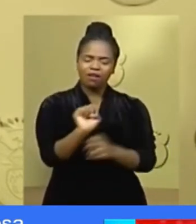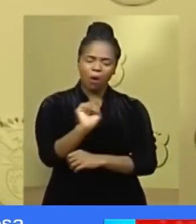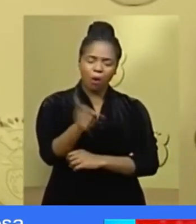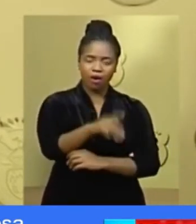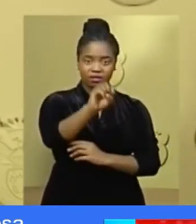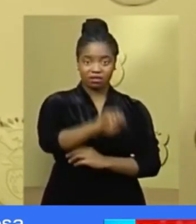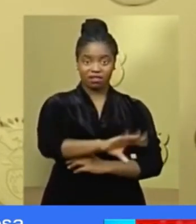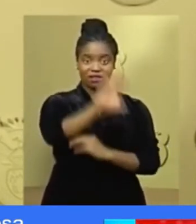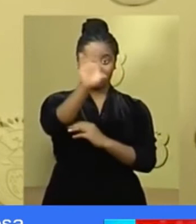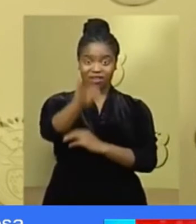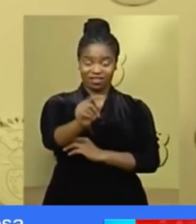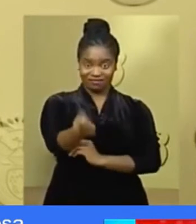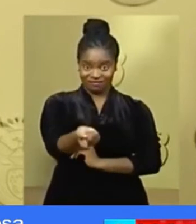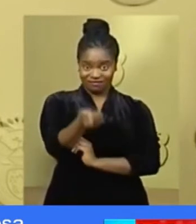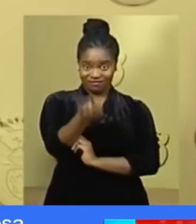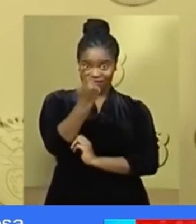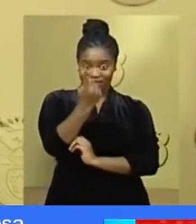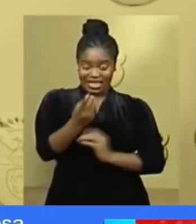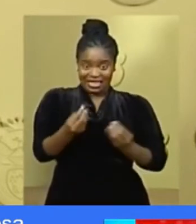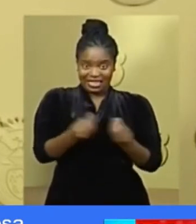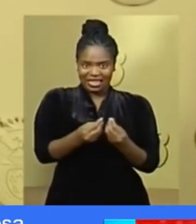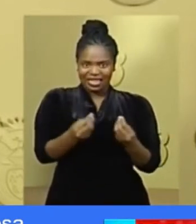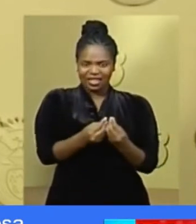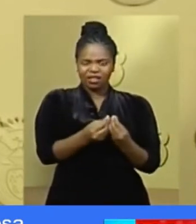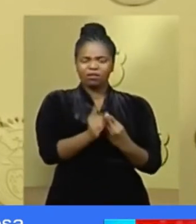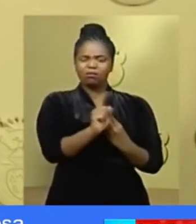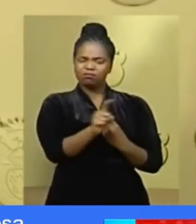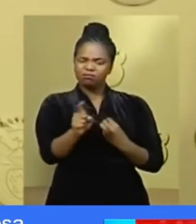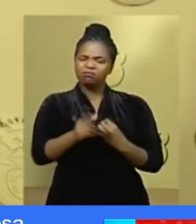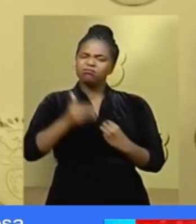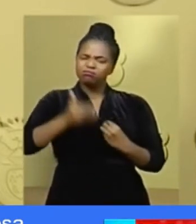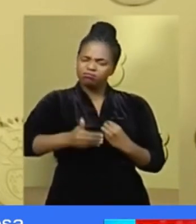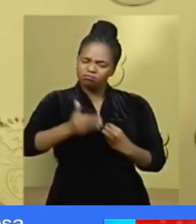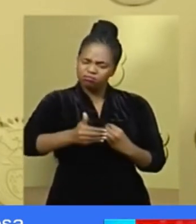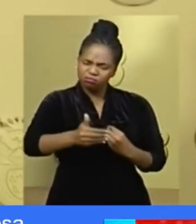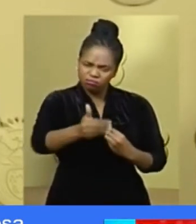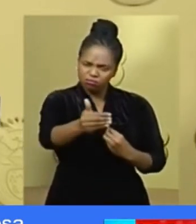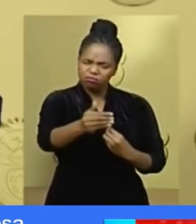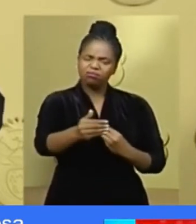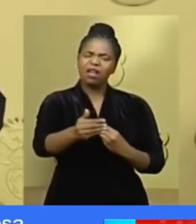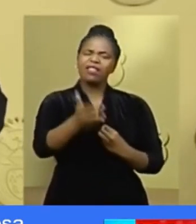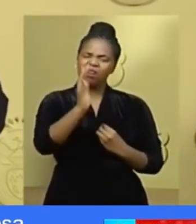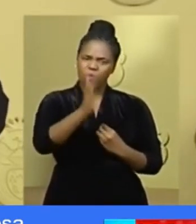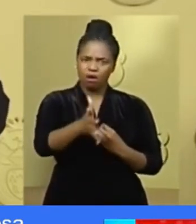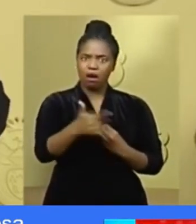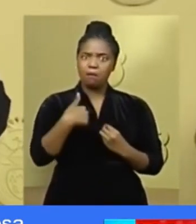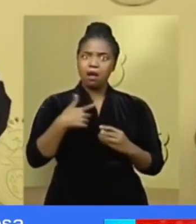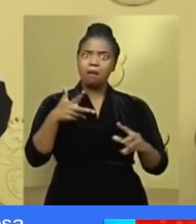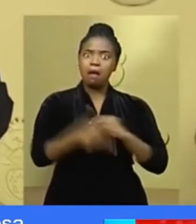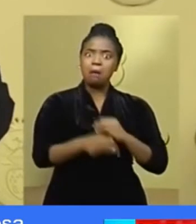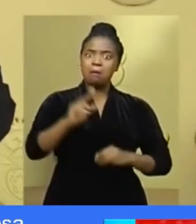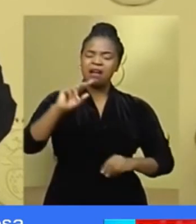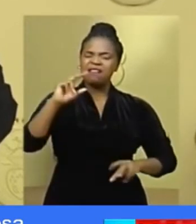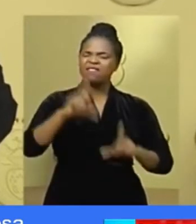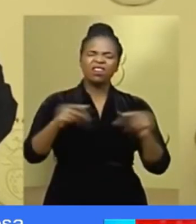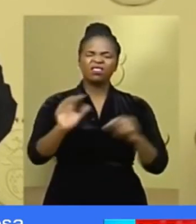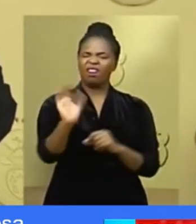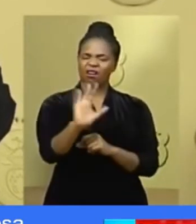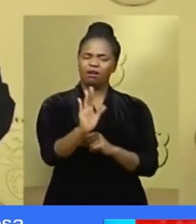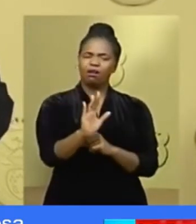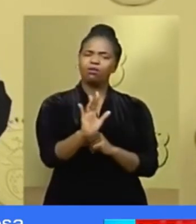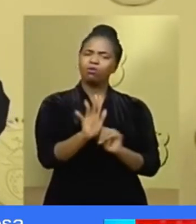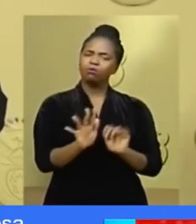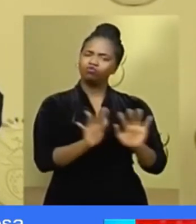that the supply of goods remains continuous and supply chains remain intact.